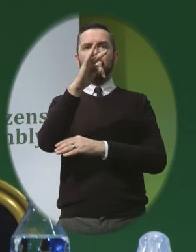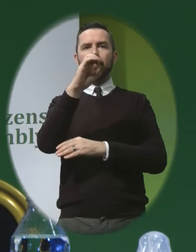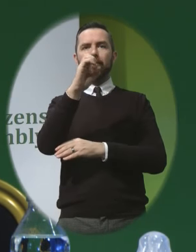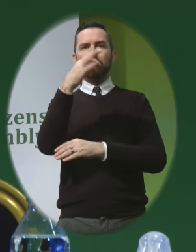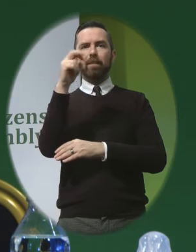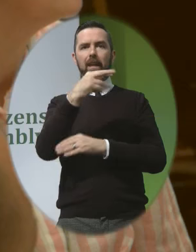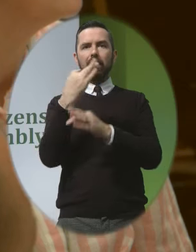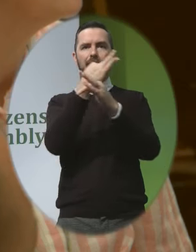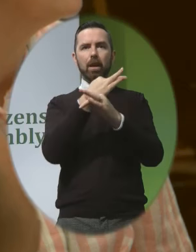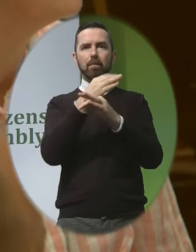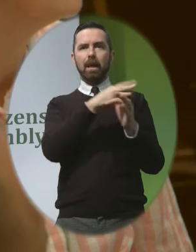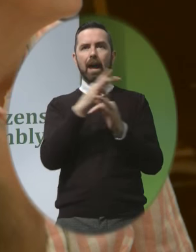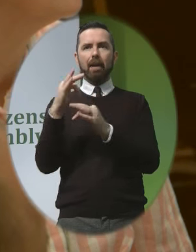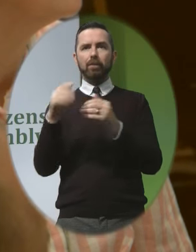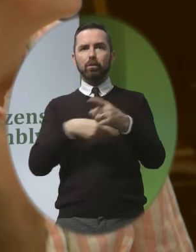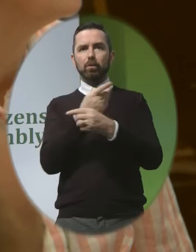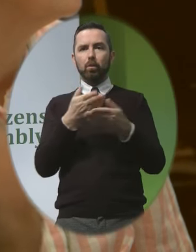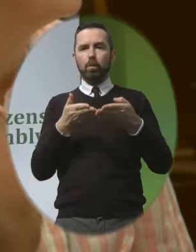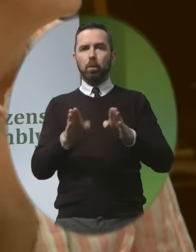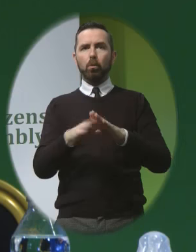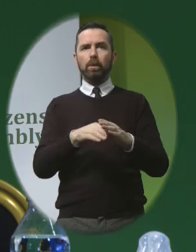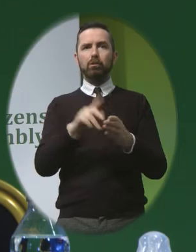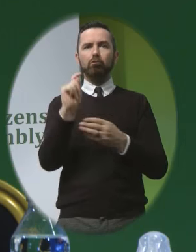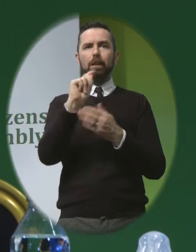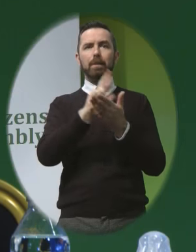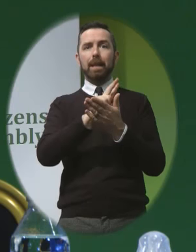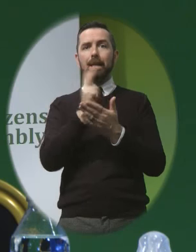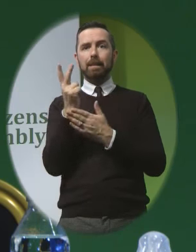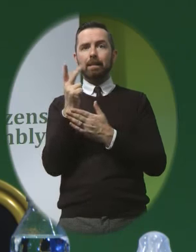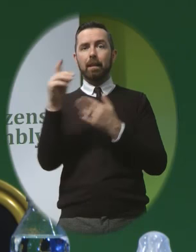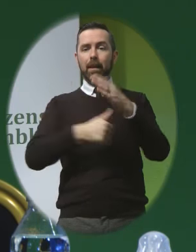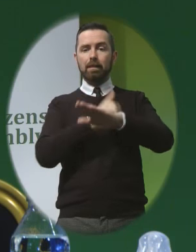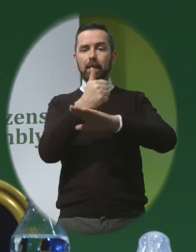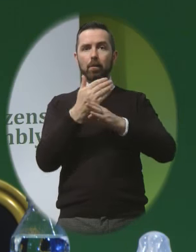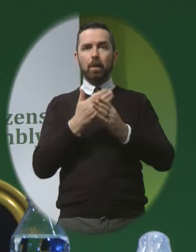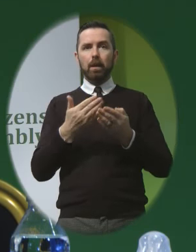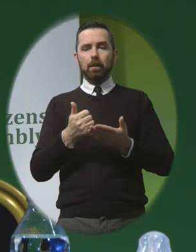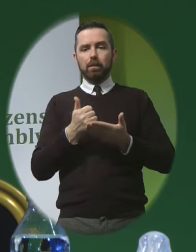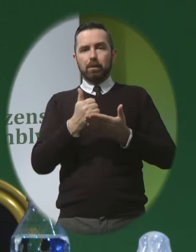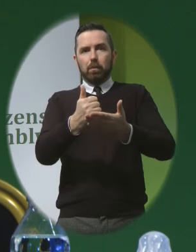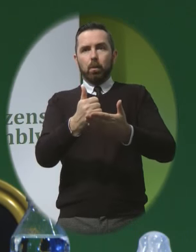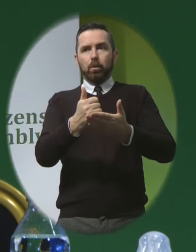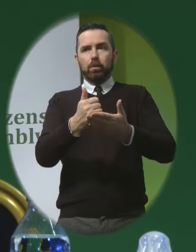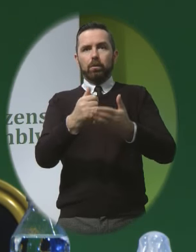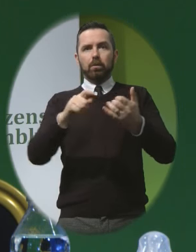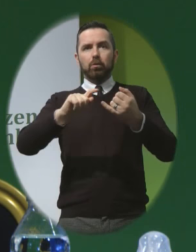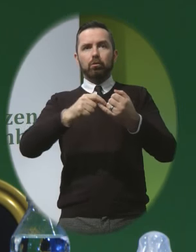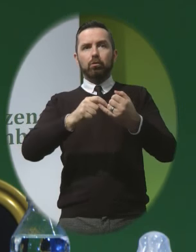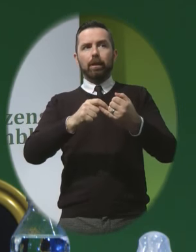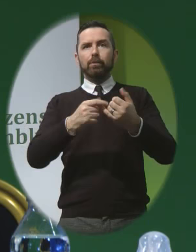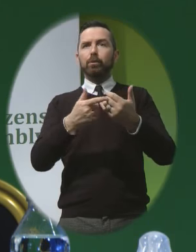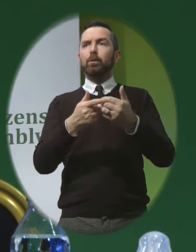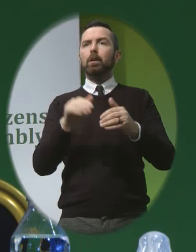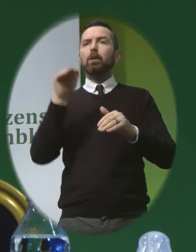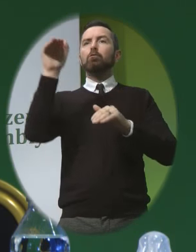their little daughter Elaine Who was born with trisomy 18 They started that support to reach out To help other parents I think the state needs to support